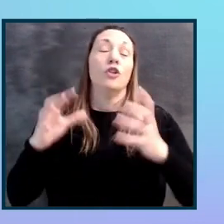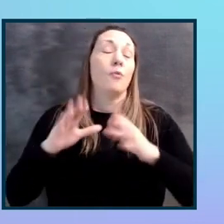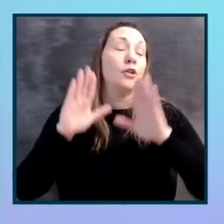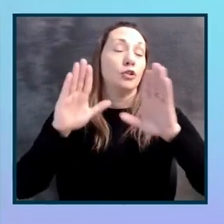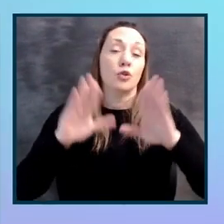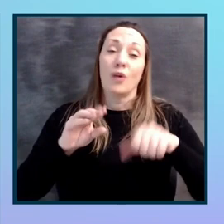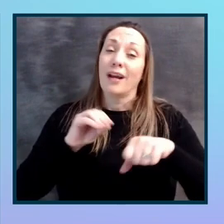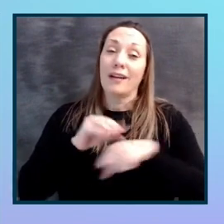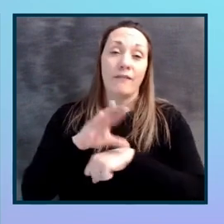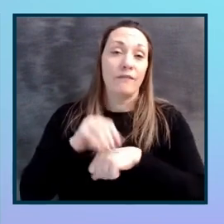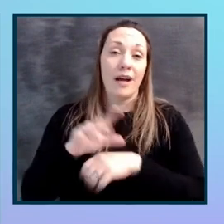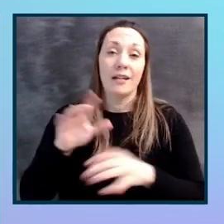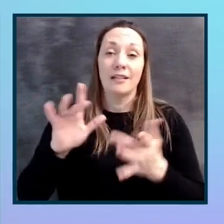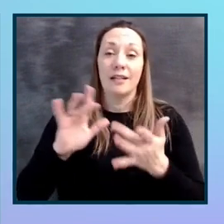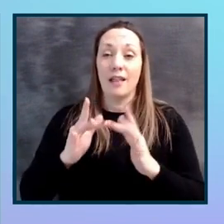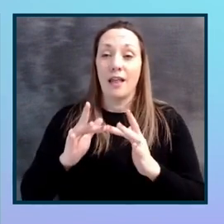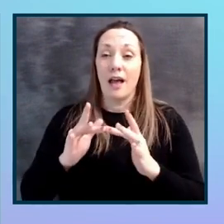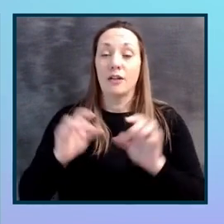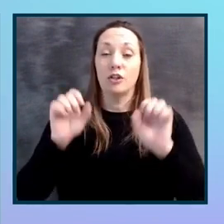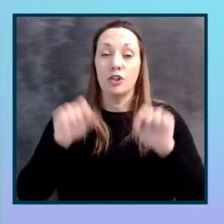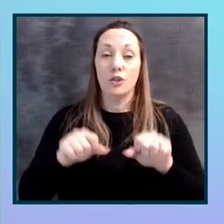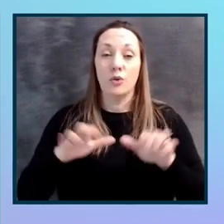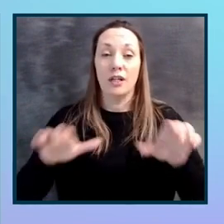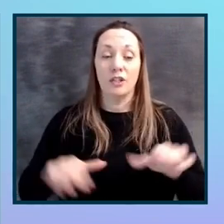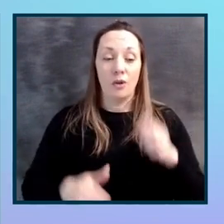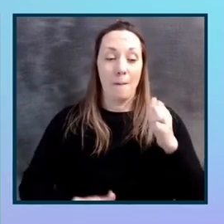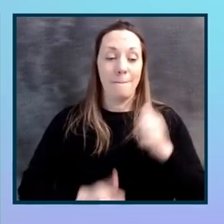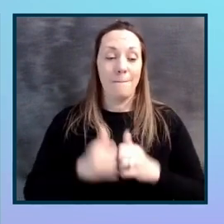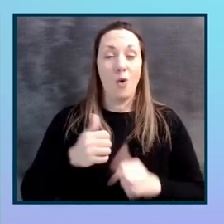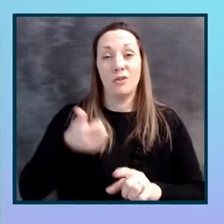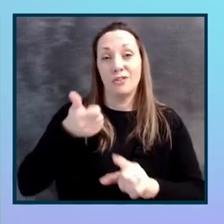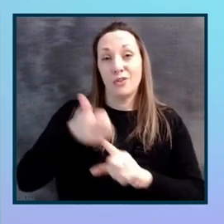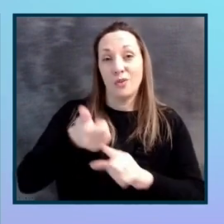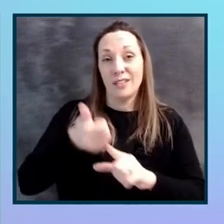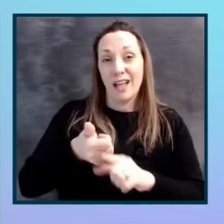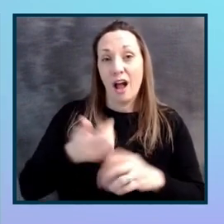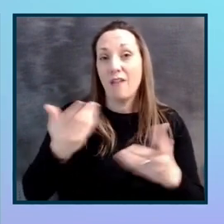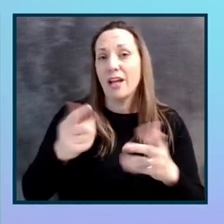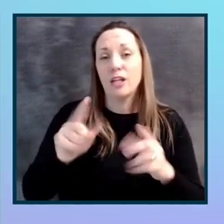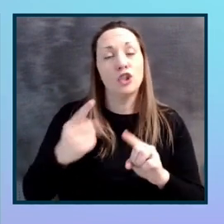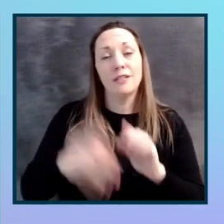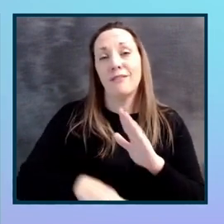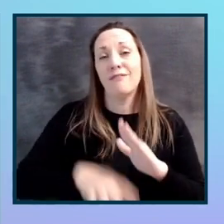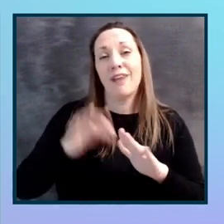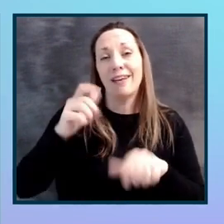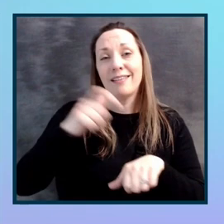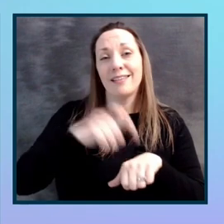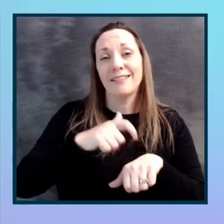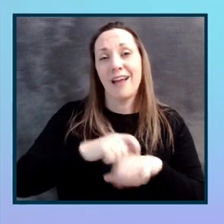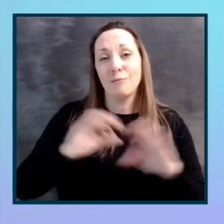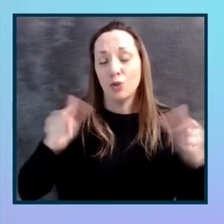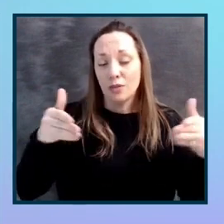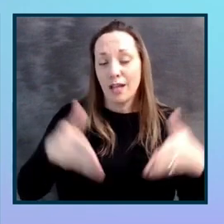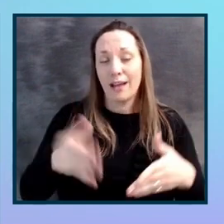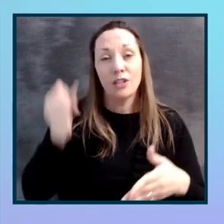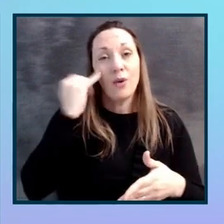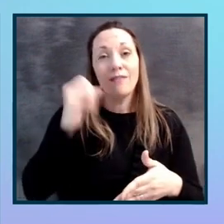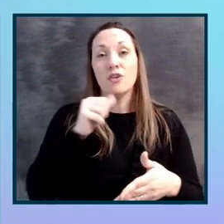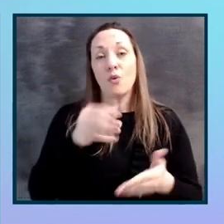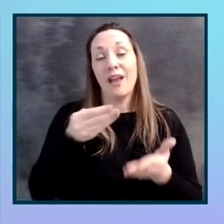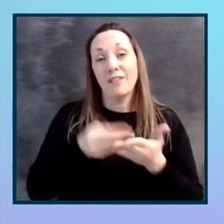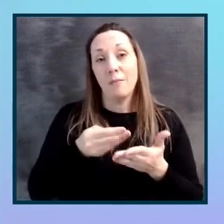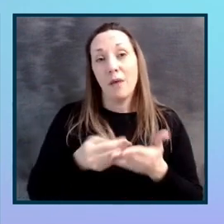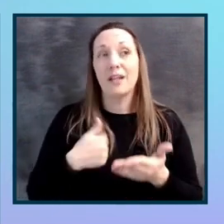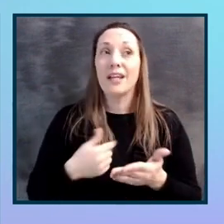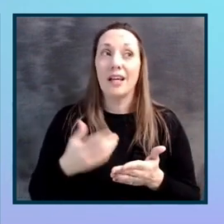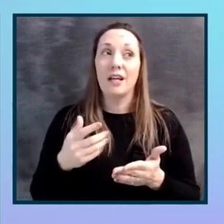you really can get you can do most of this by yourself, it's finding the time to dedicate to it. So if you haven't got the budget, it's going to cost